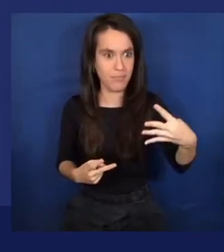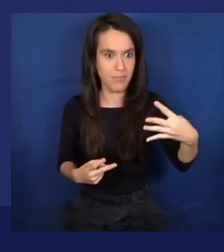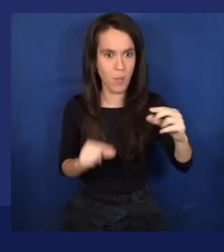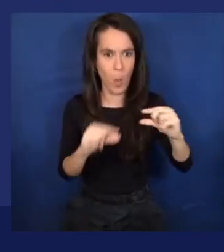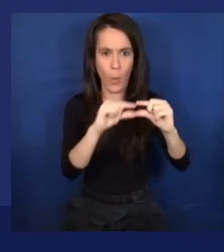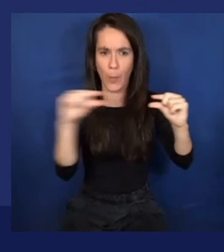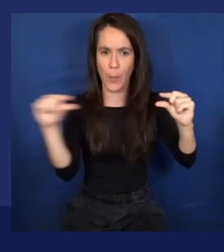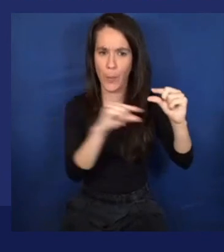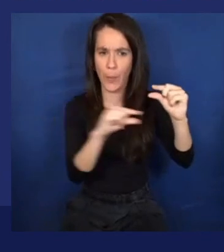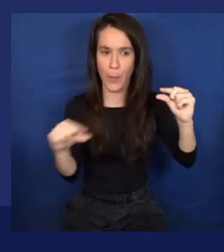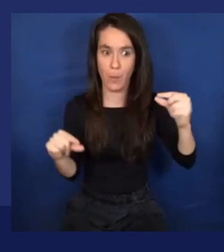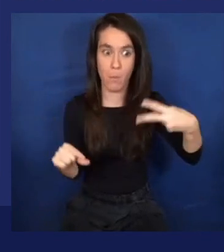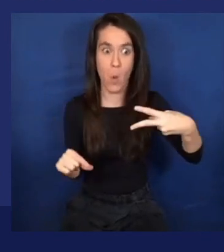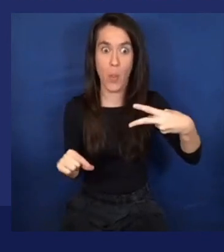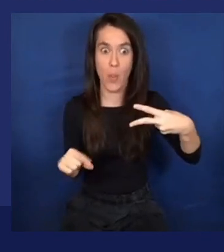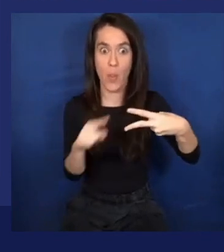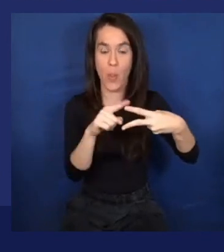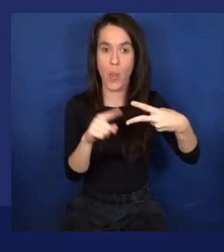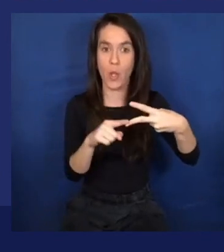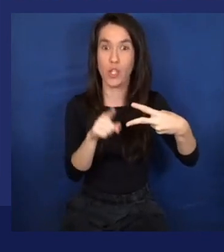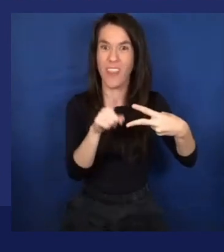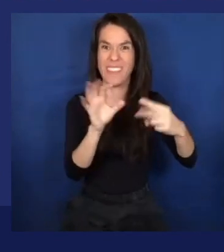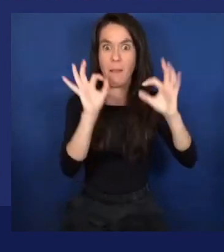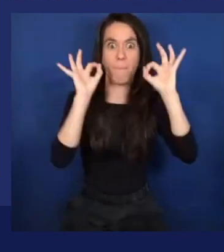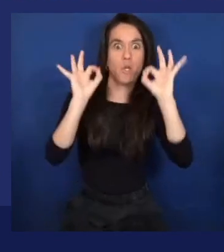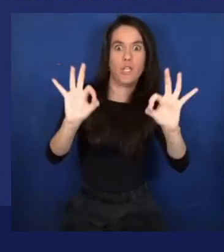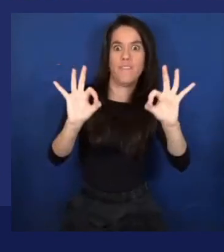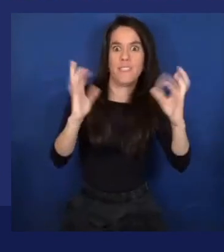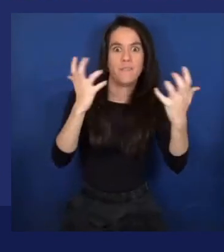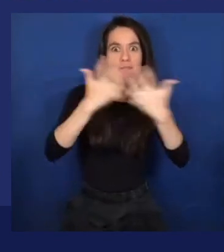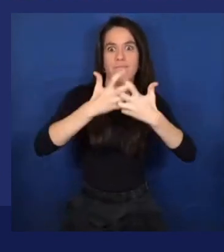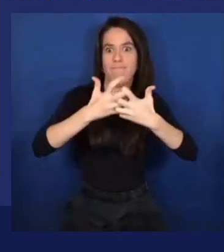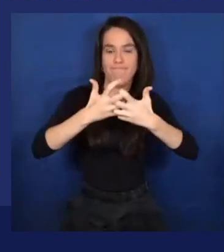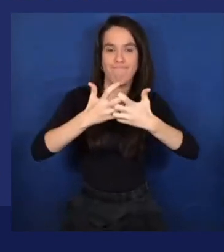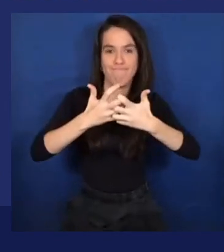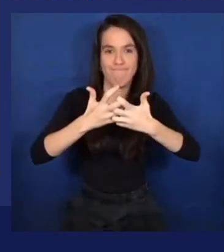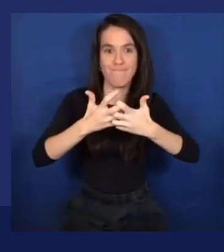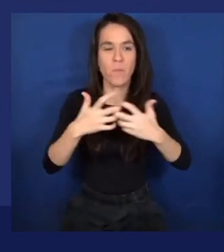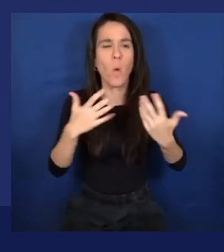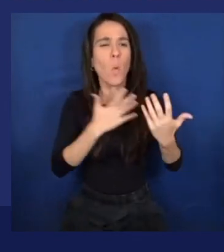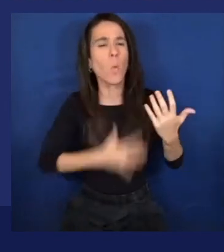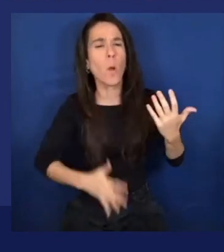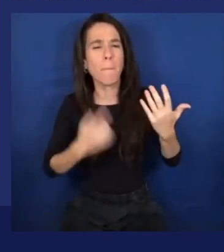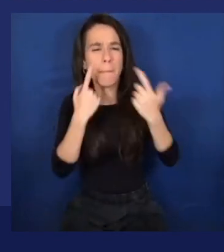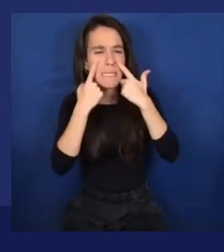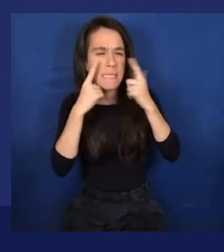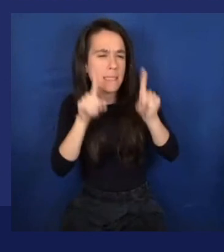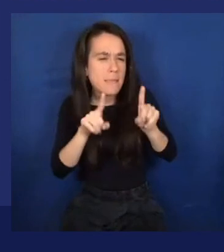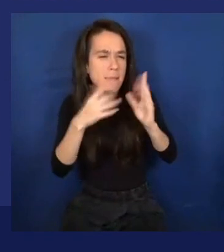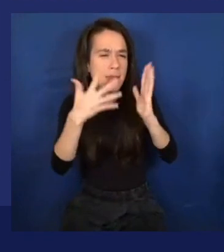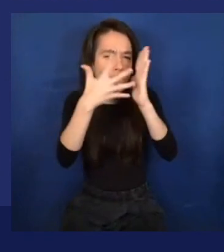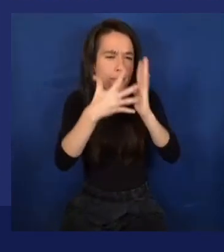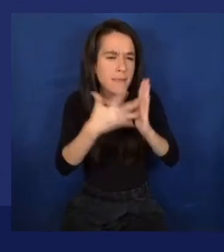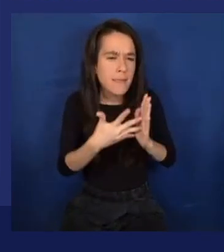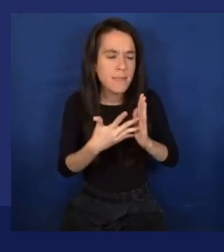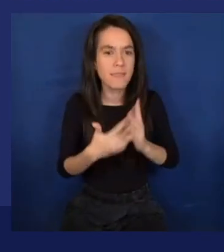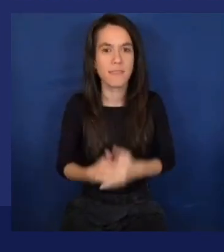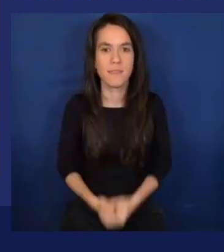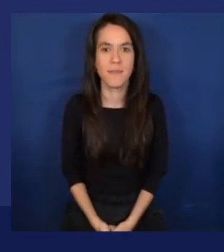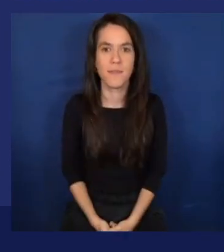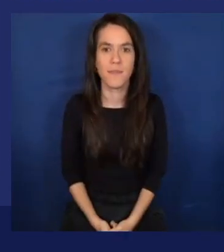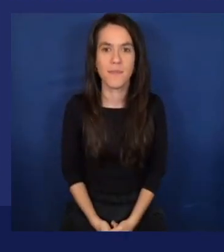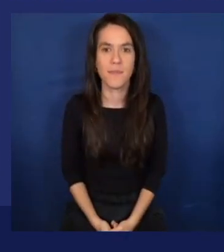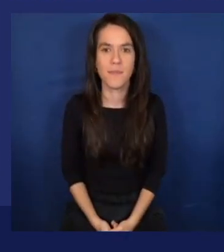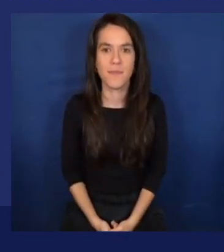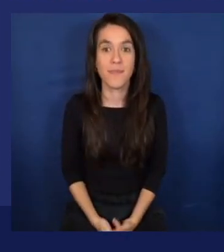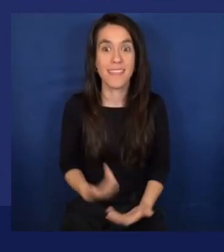So, actually, this is sort of your perfect model. And, of course, you want to test the model, right? Mm-hmm. Okay. Well, actually, now we can do a